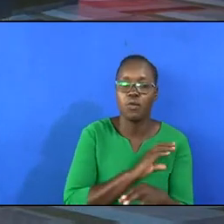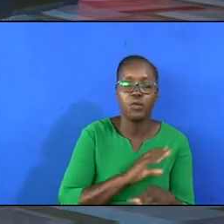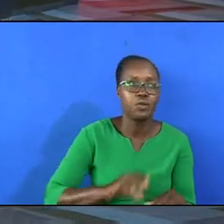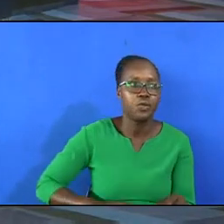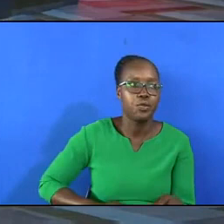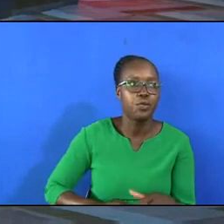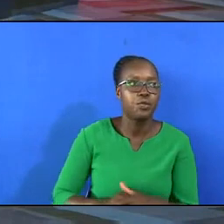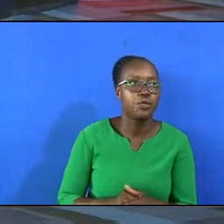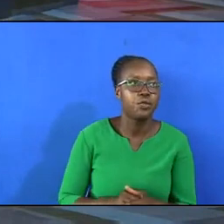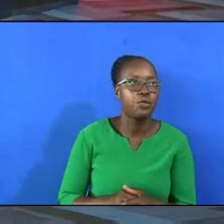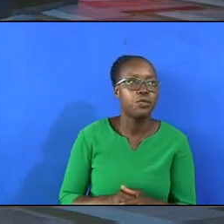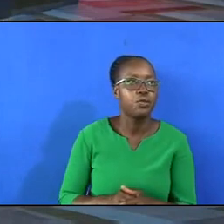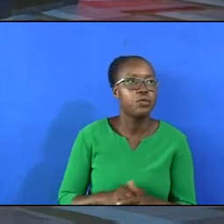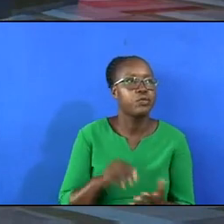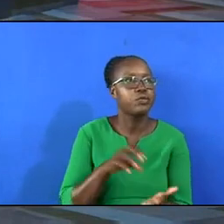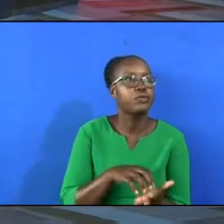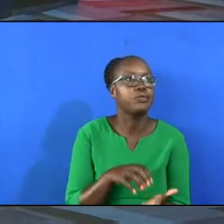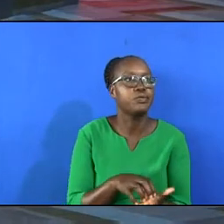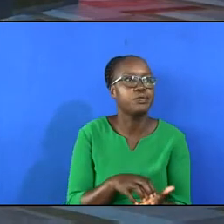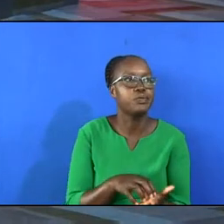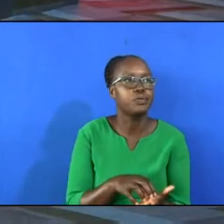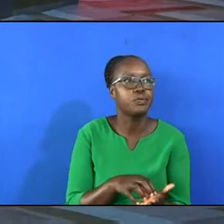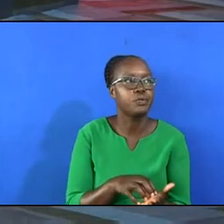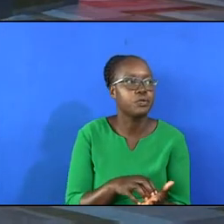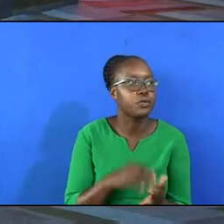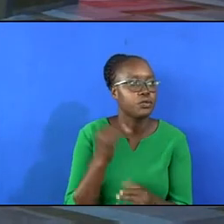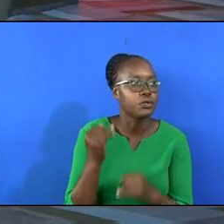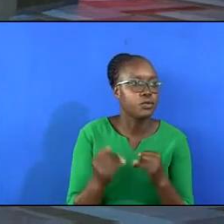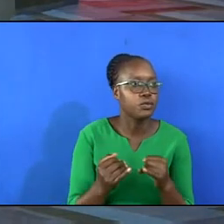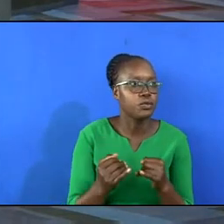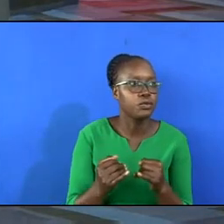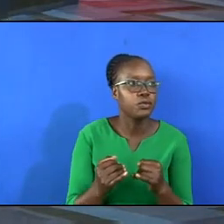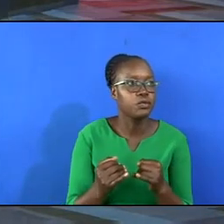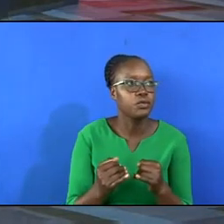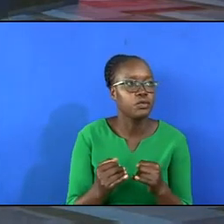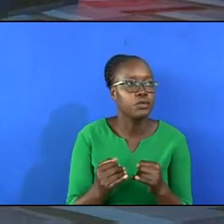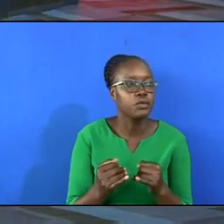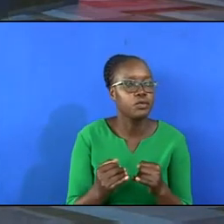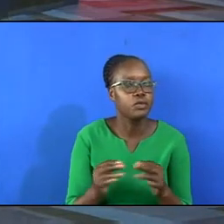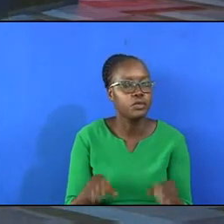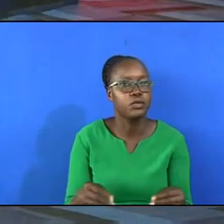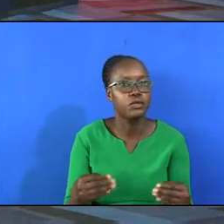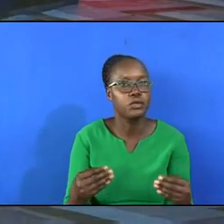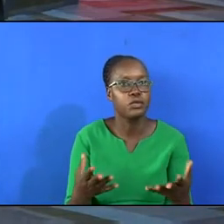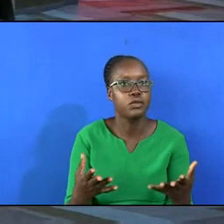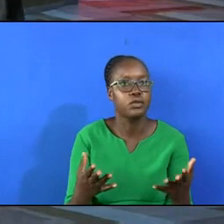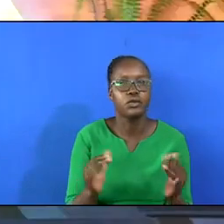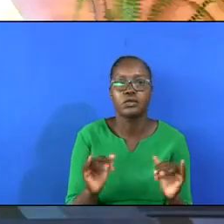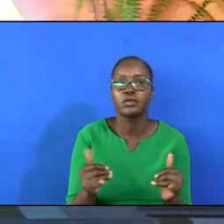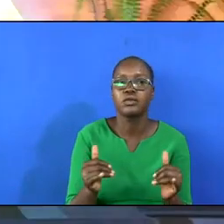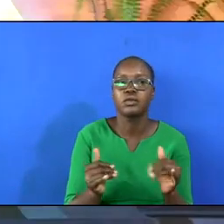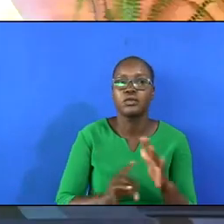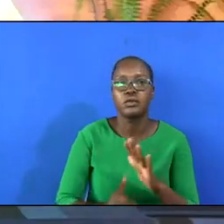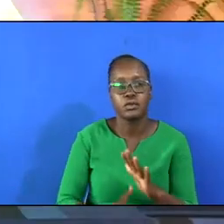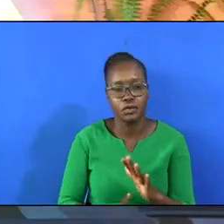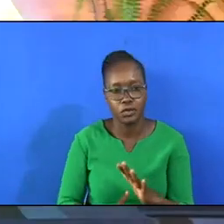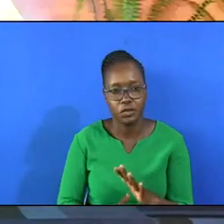our status our destiny has been given a new history.